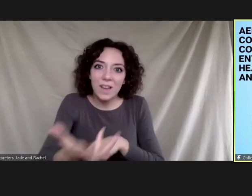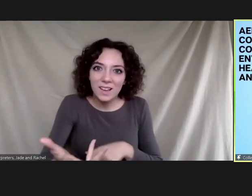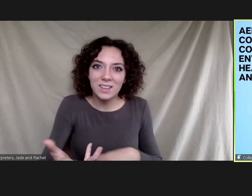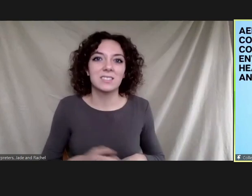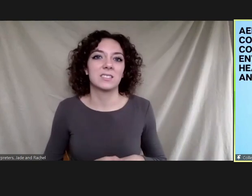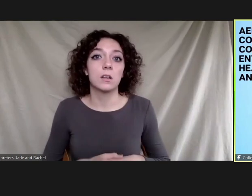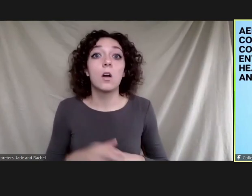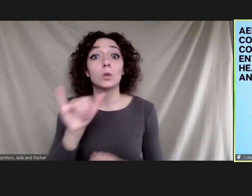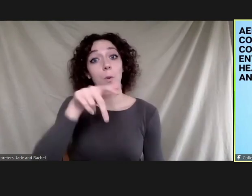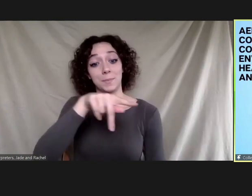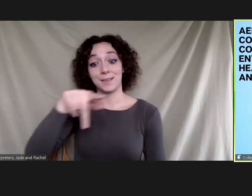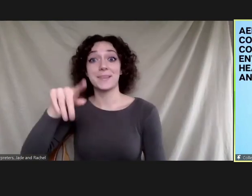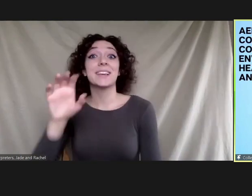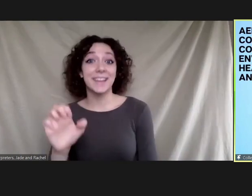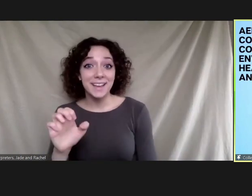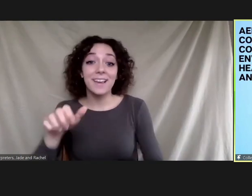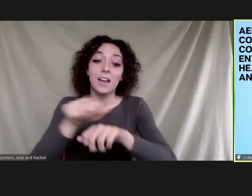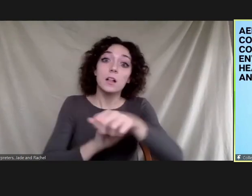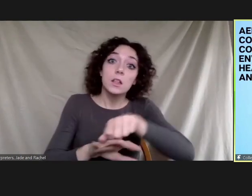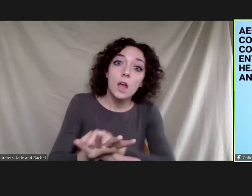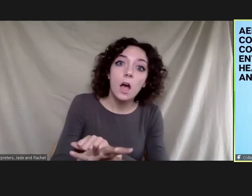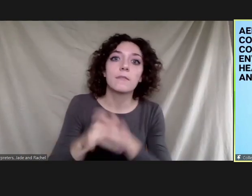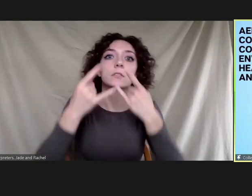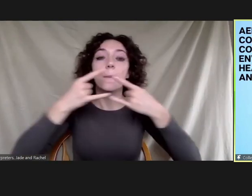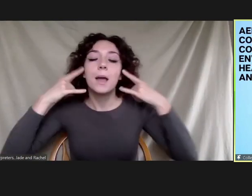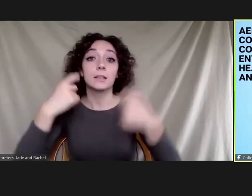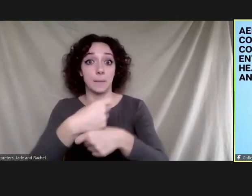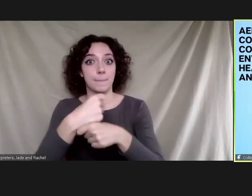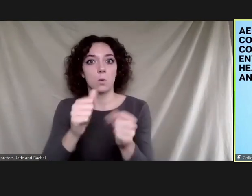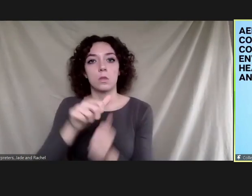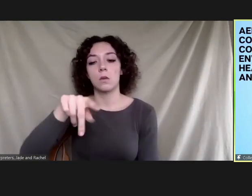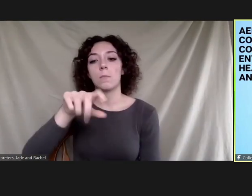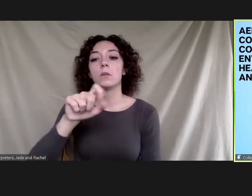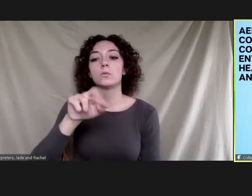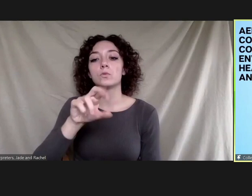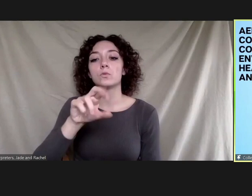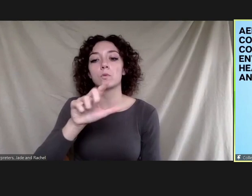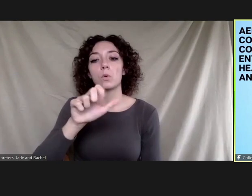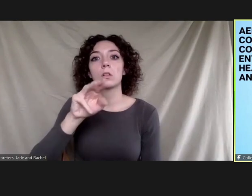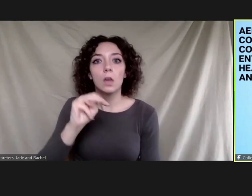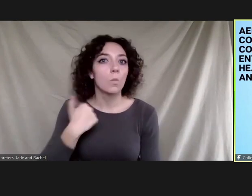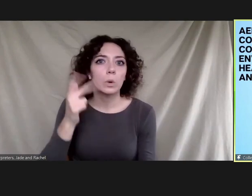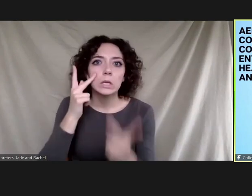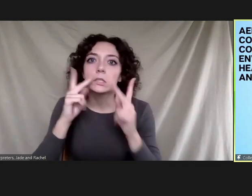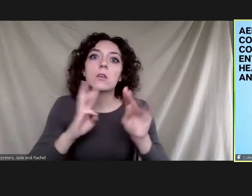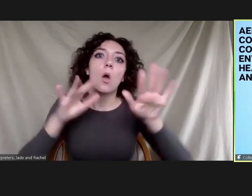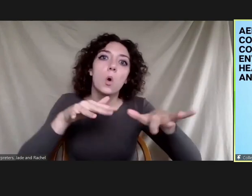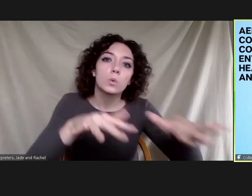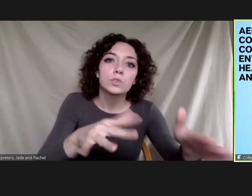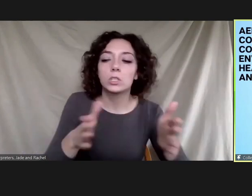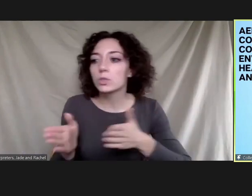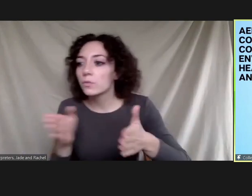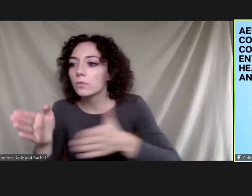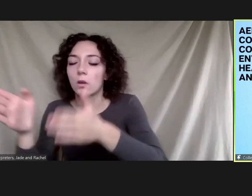gloves and masks that are made of petroleum products that are already turning up in our oceans streams and rivers though